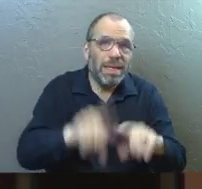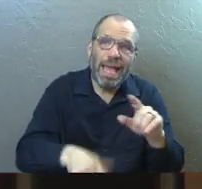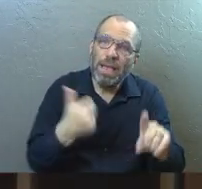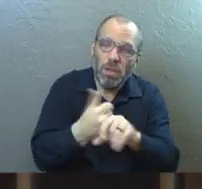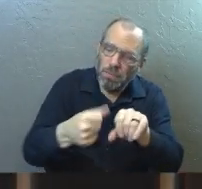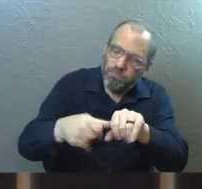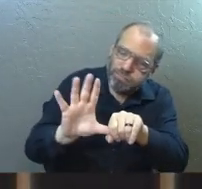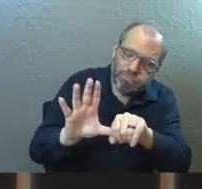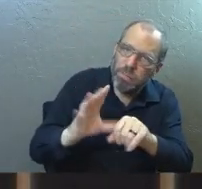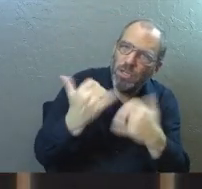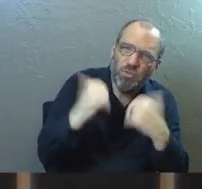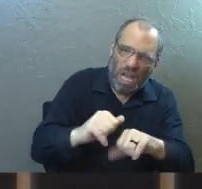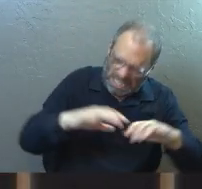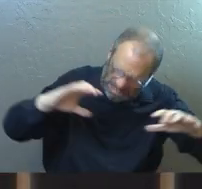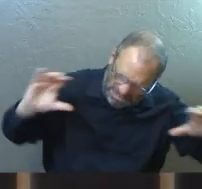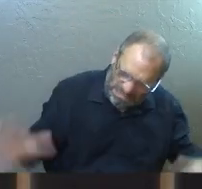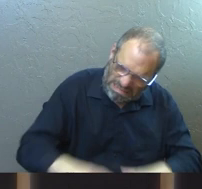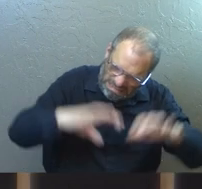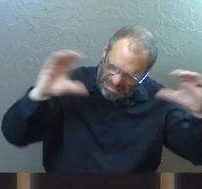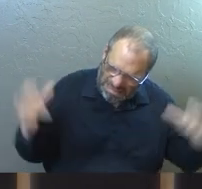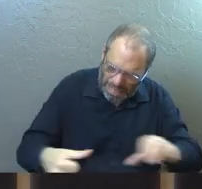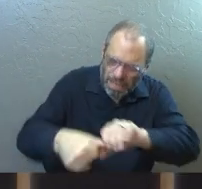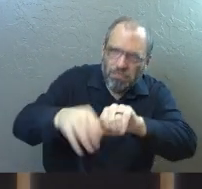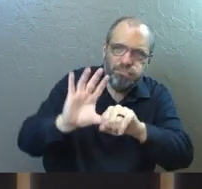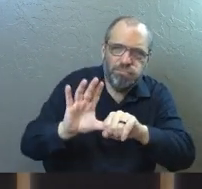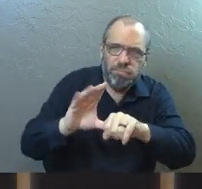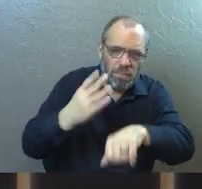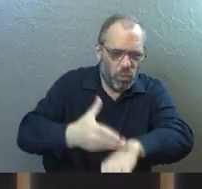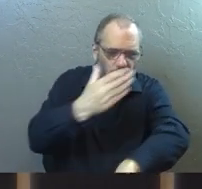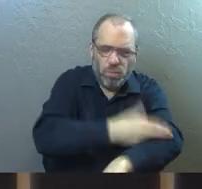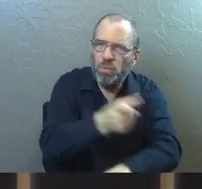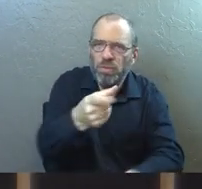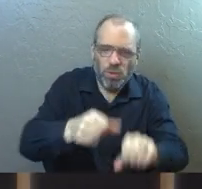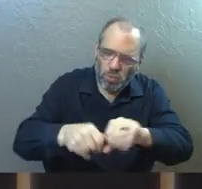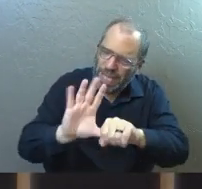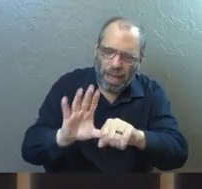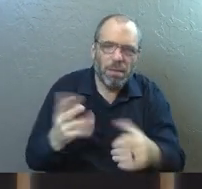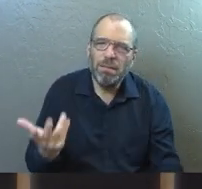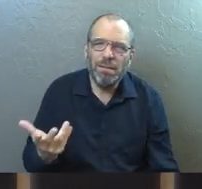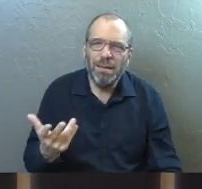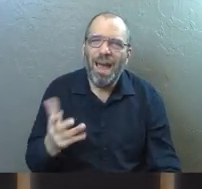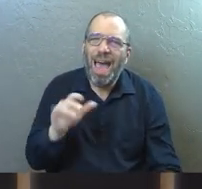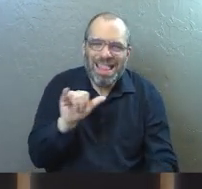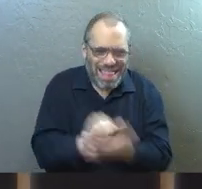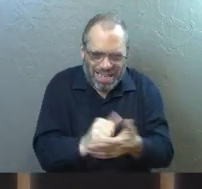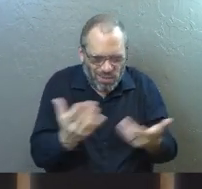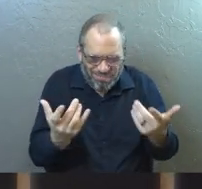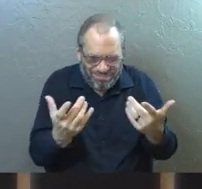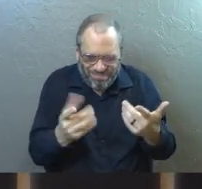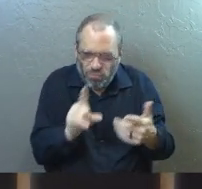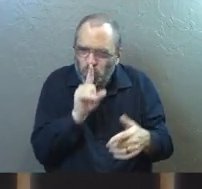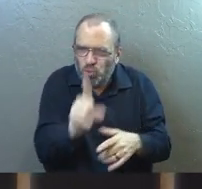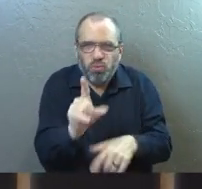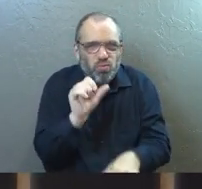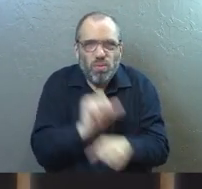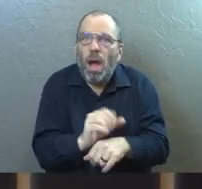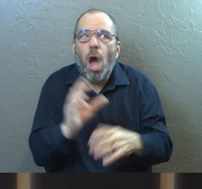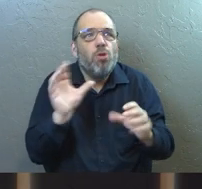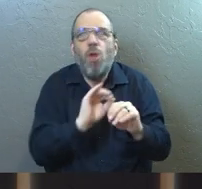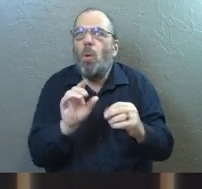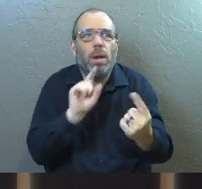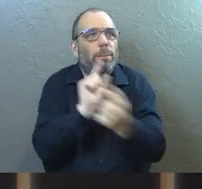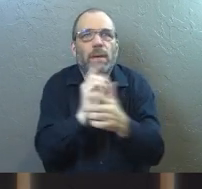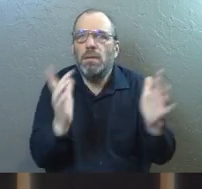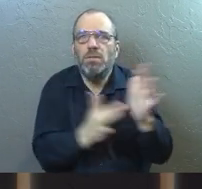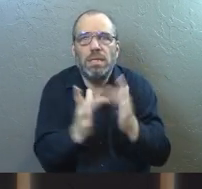it. You can't try hard enough to make you better. That's the state of things. No one can